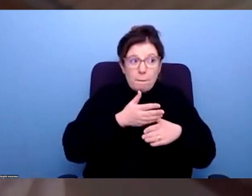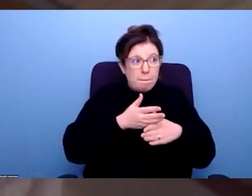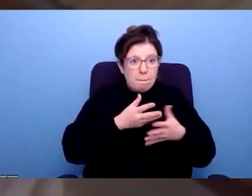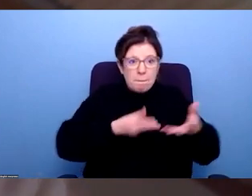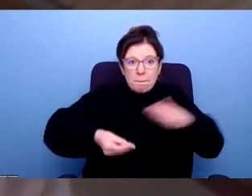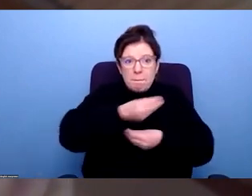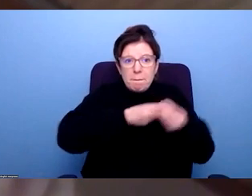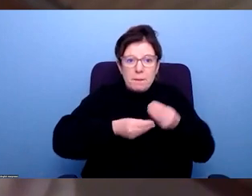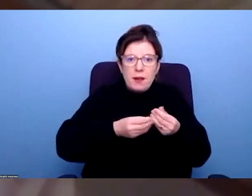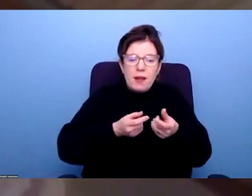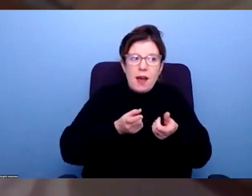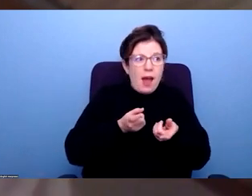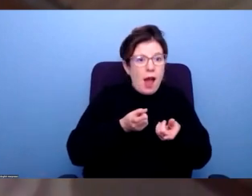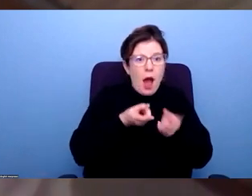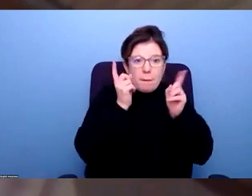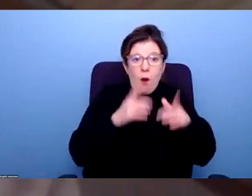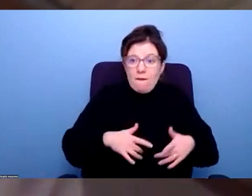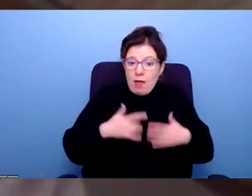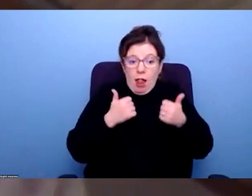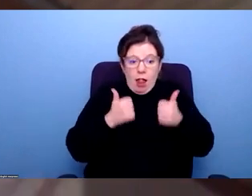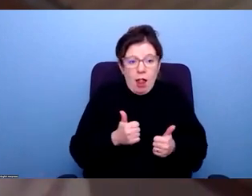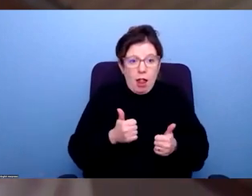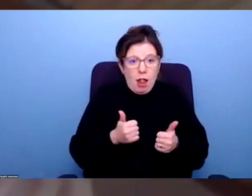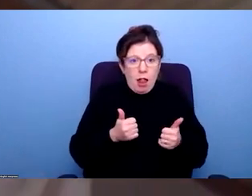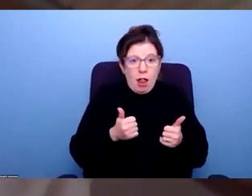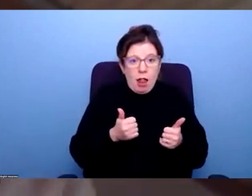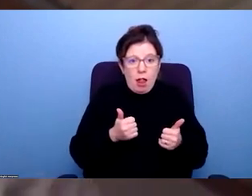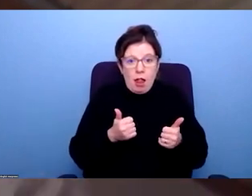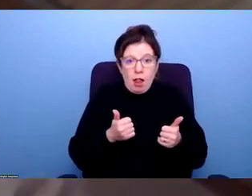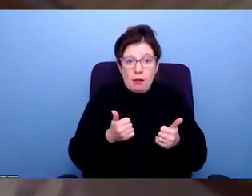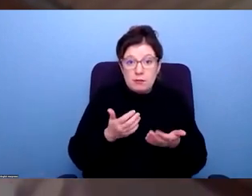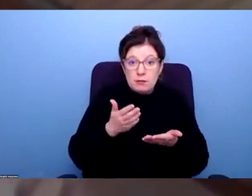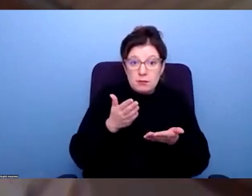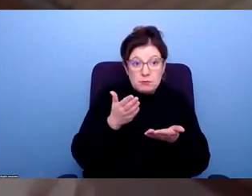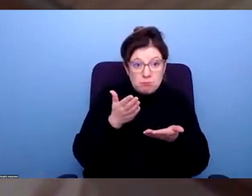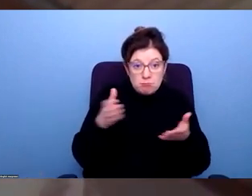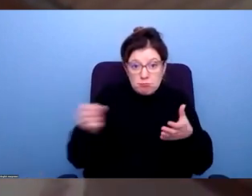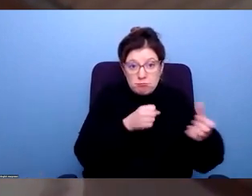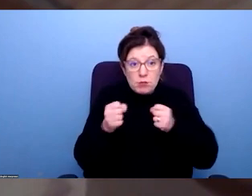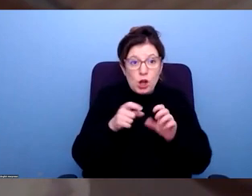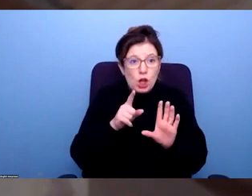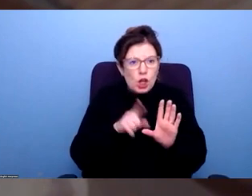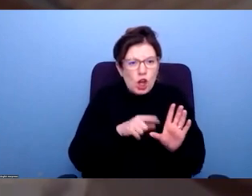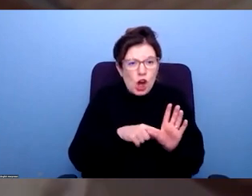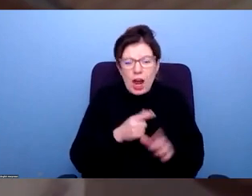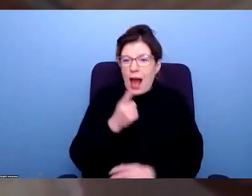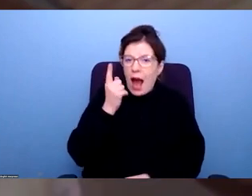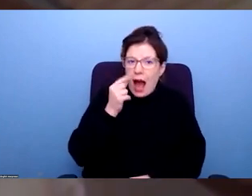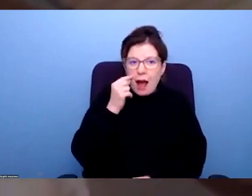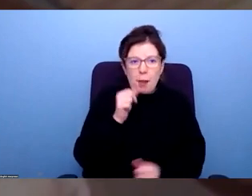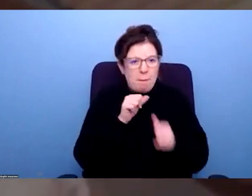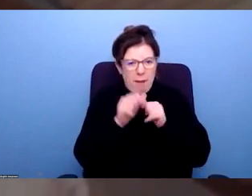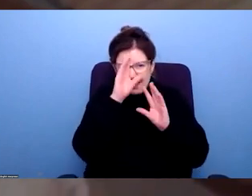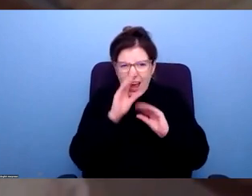feel inherently incentivized to try to just employ predominantly, this is an age issue as well, predominantly, you know, young, able, best